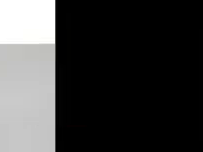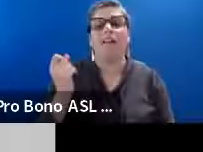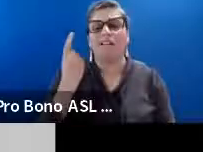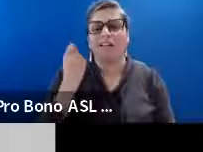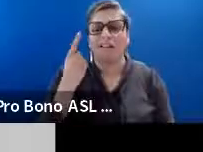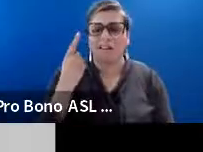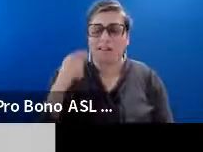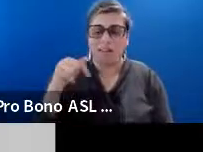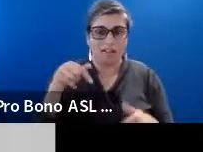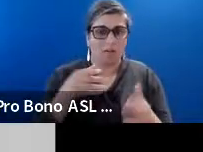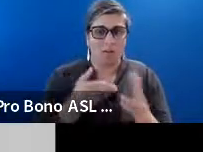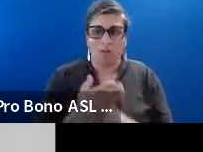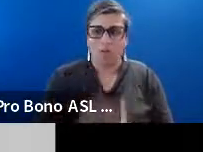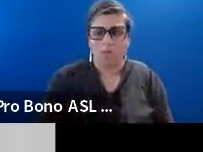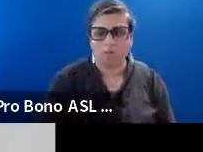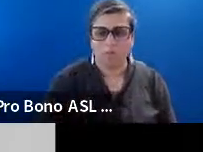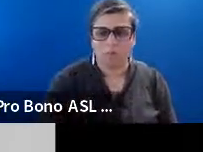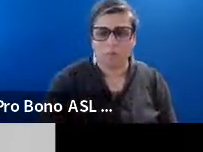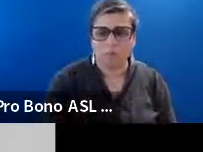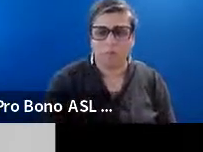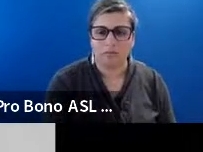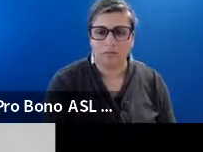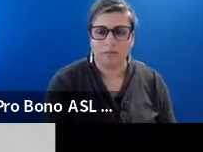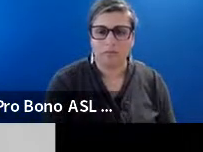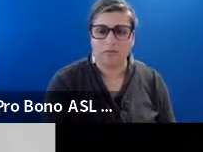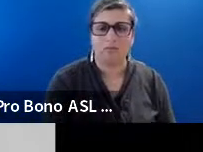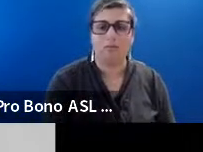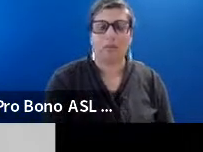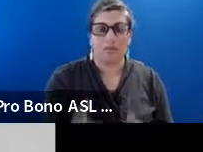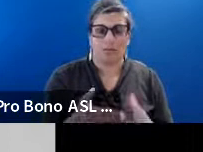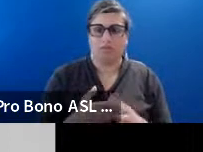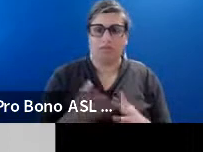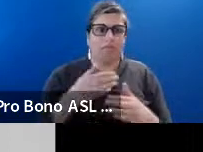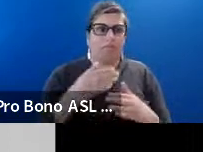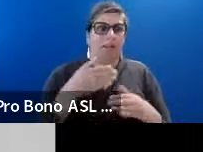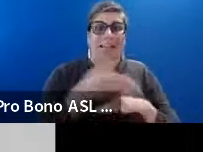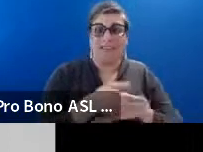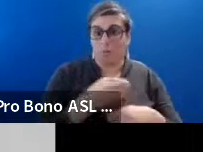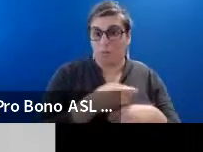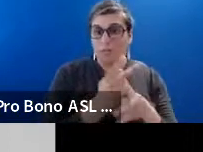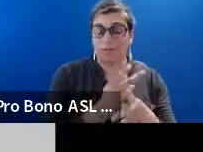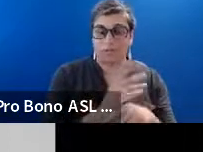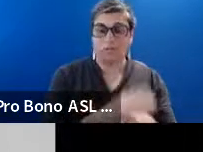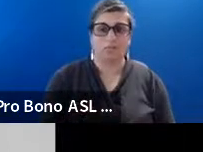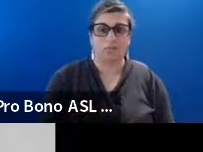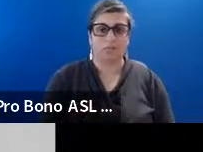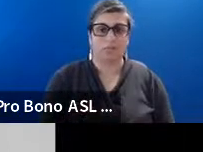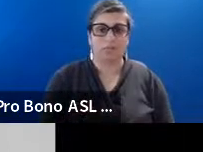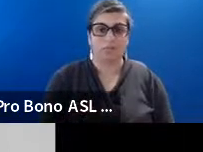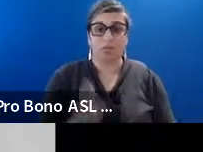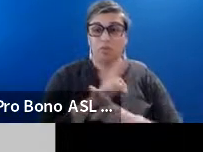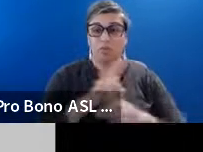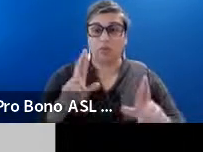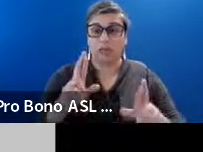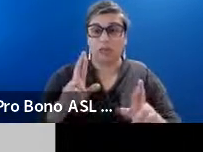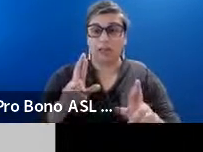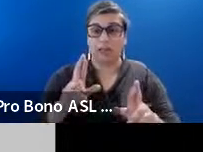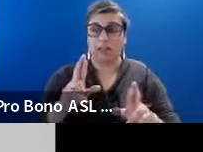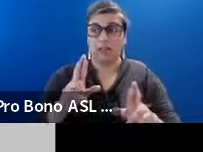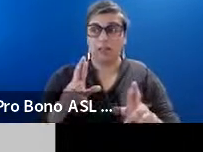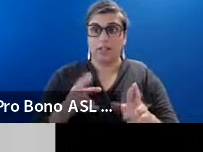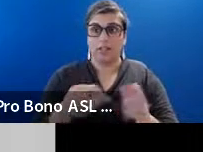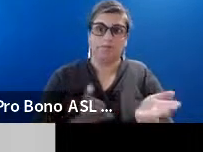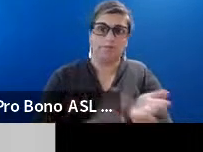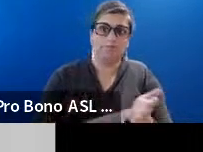the. Completion of. Post production here. Um. And you're ready to claim. Uh. The incentive. Um.